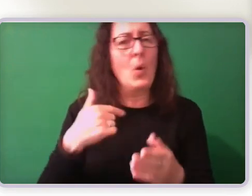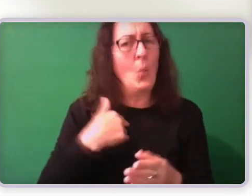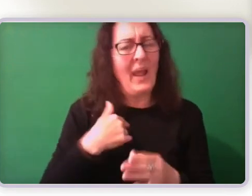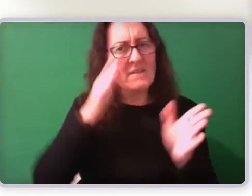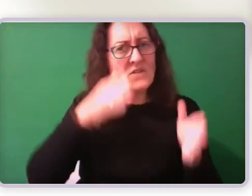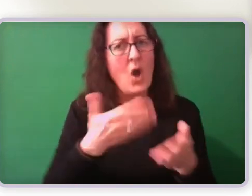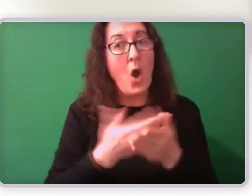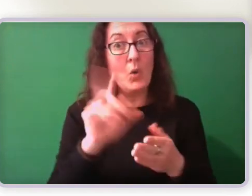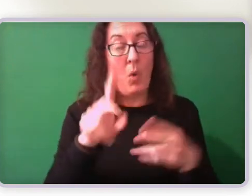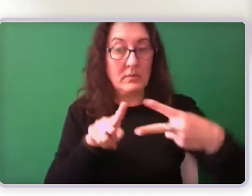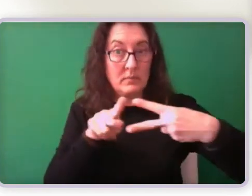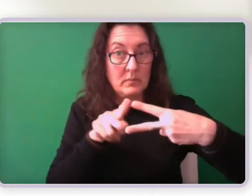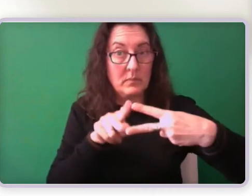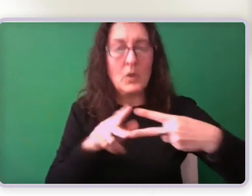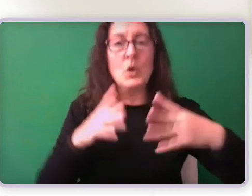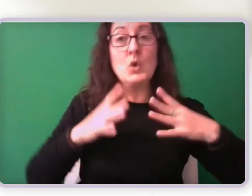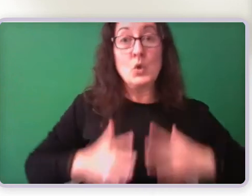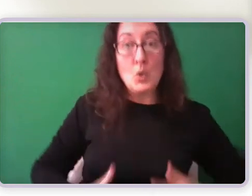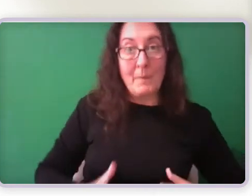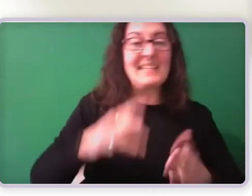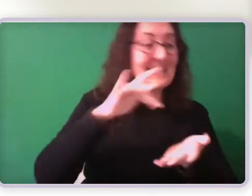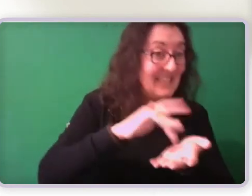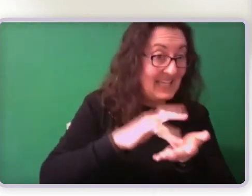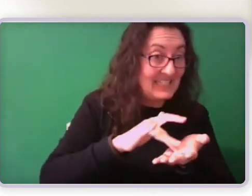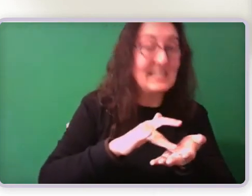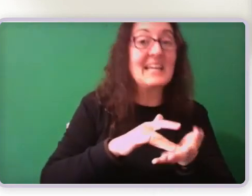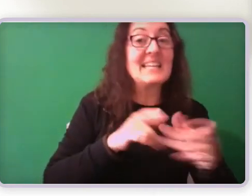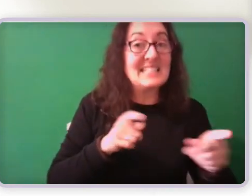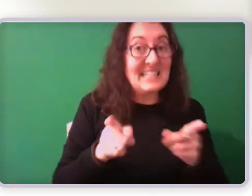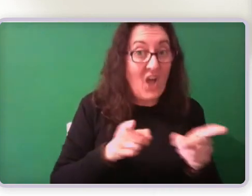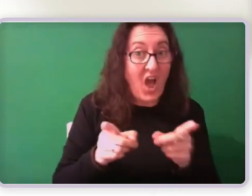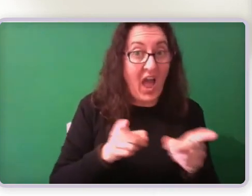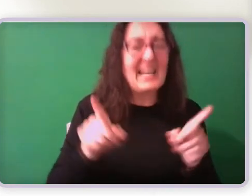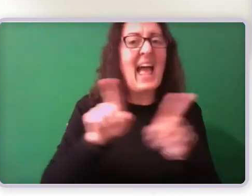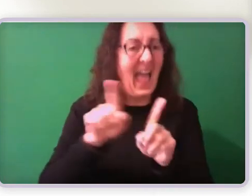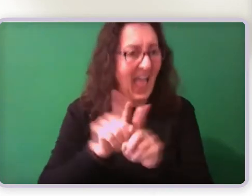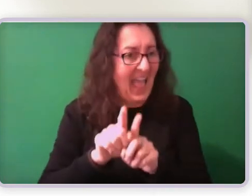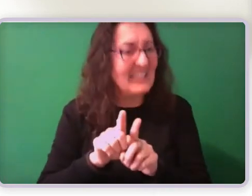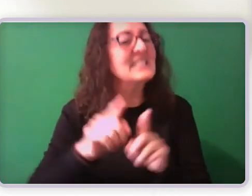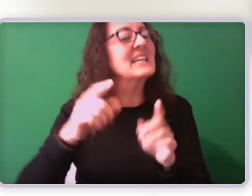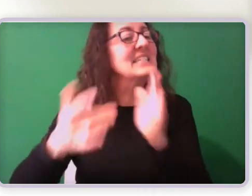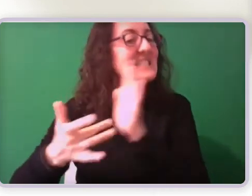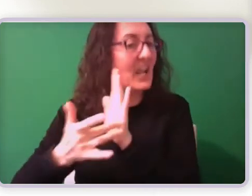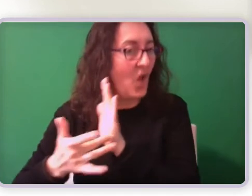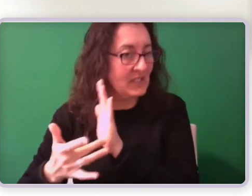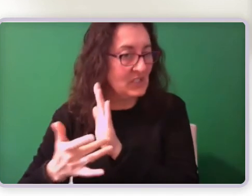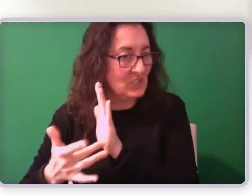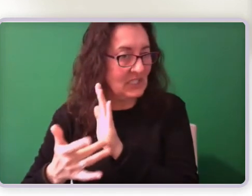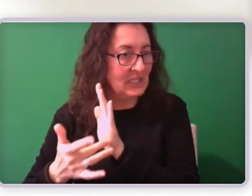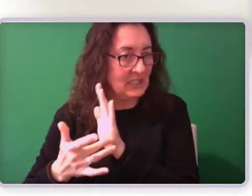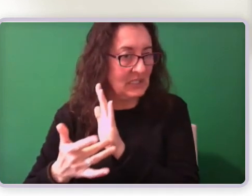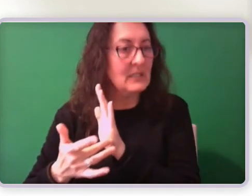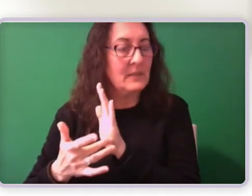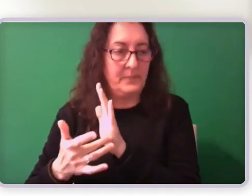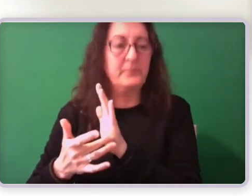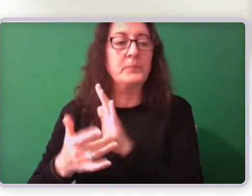the two key parts of our design process here. So we've engaged with DSP applicants. We've also engaged with people